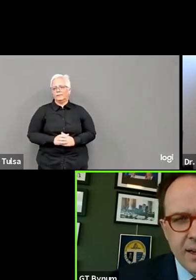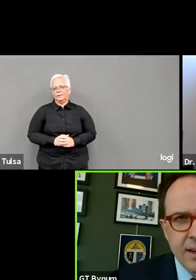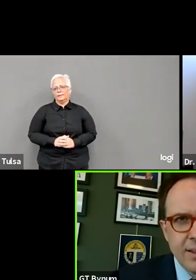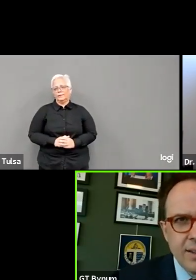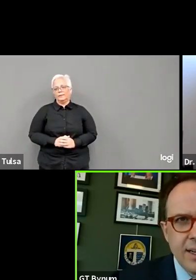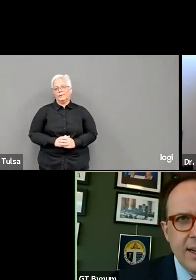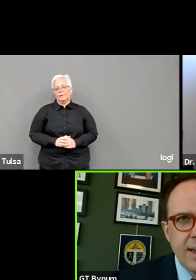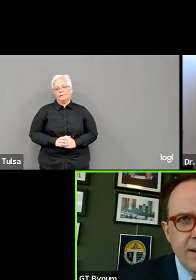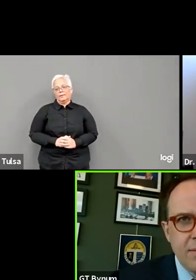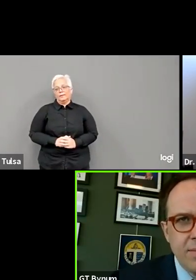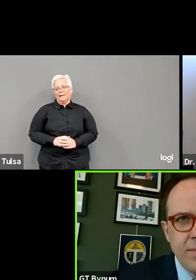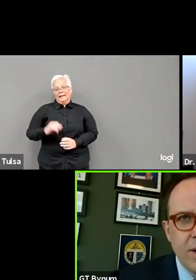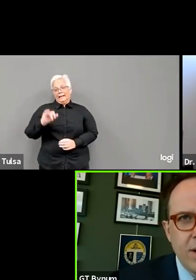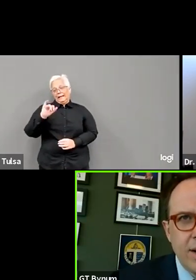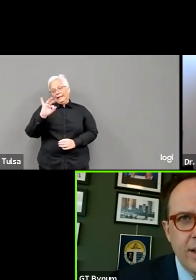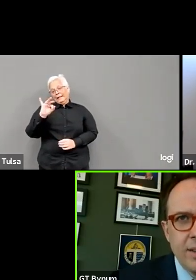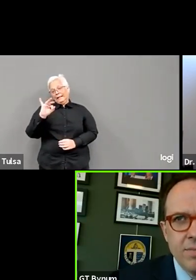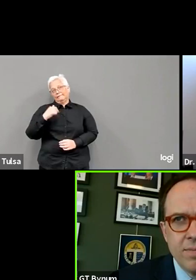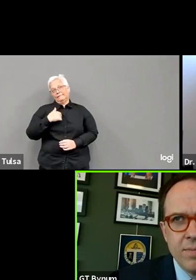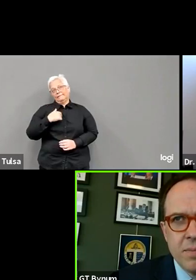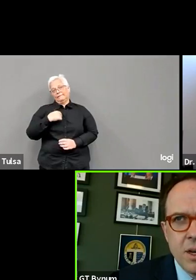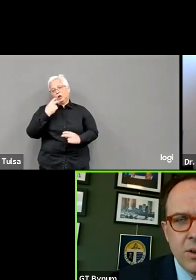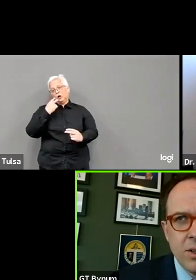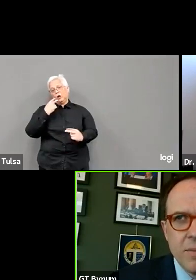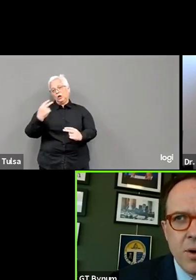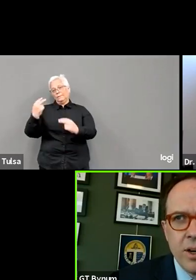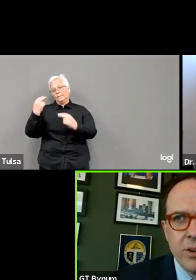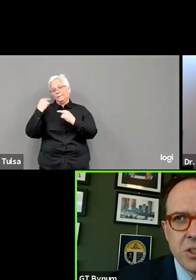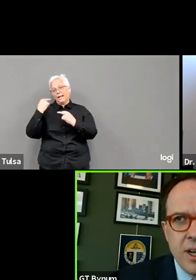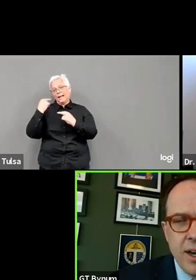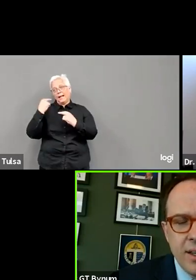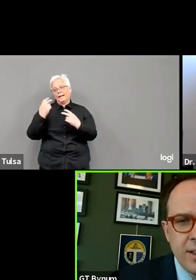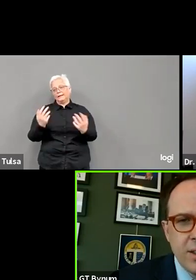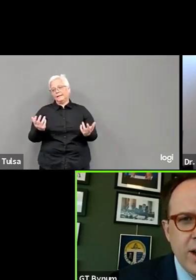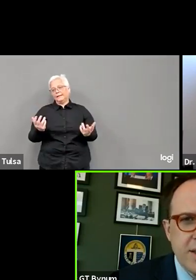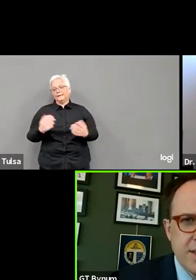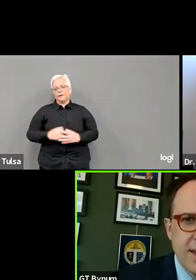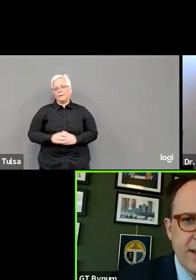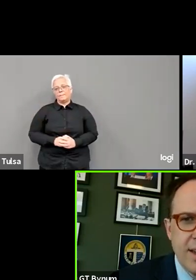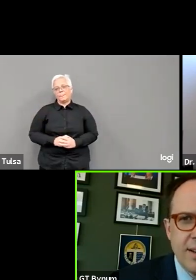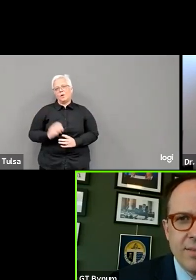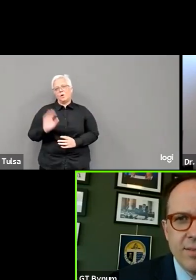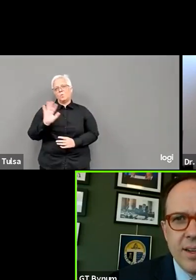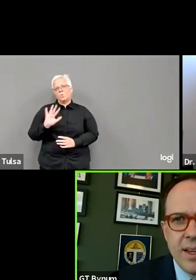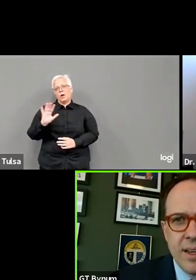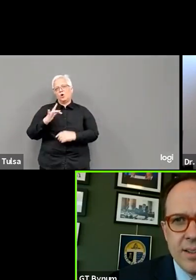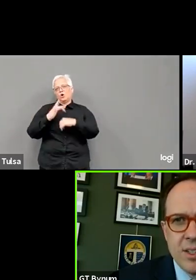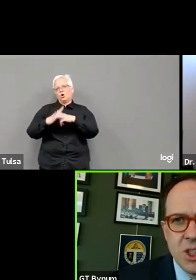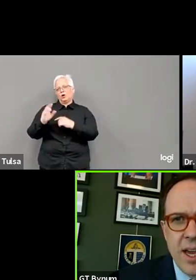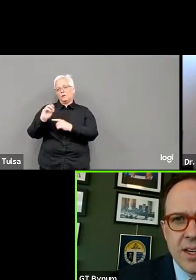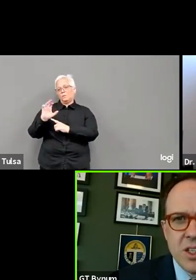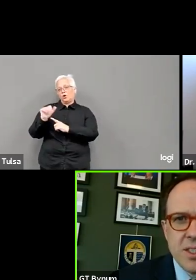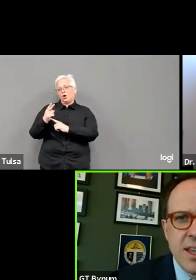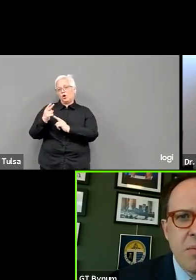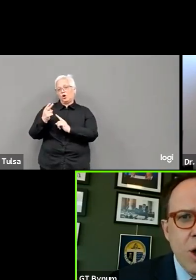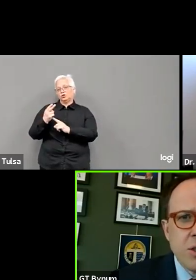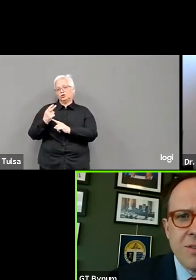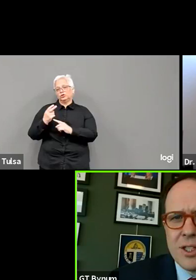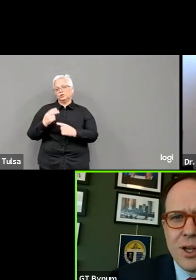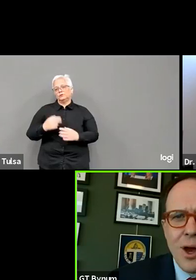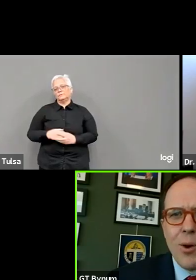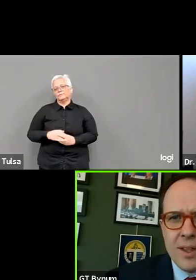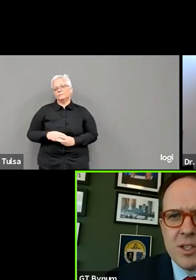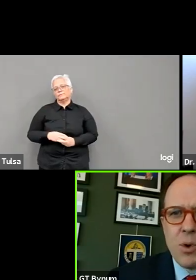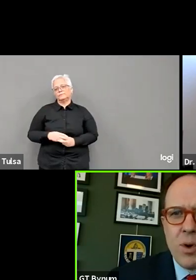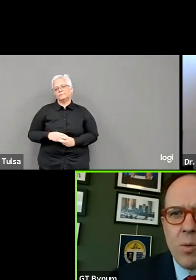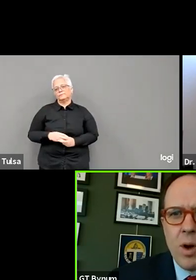I look back on early March, I think the greatest thing that has changed is I think most